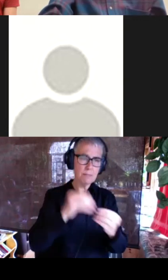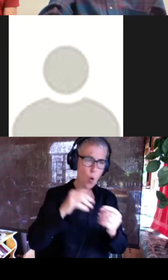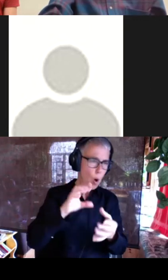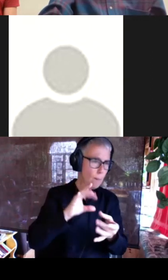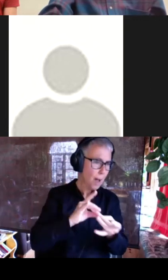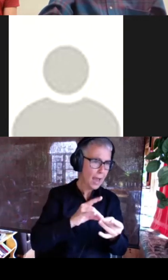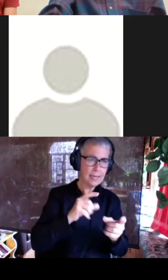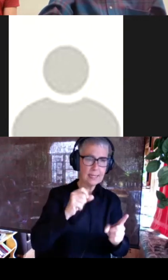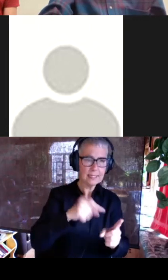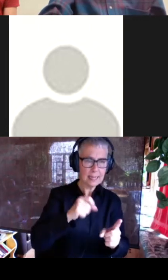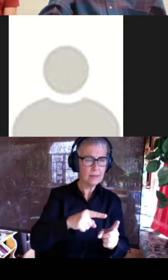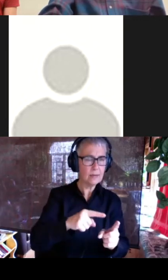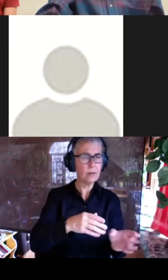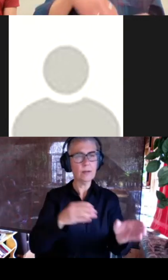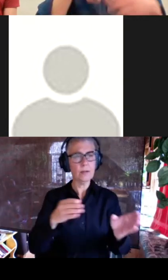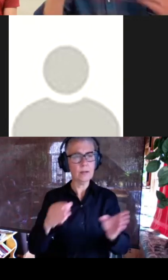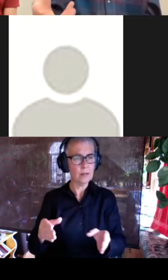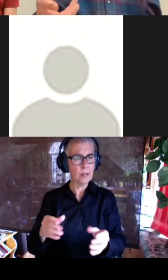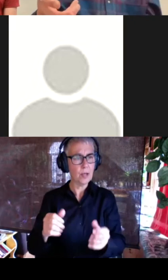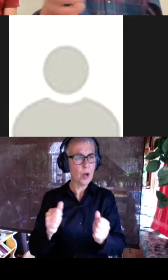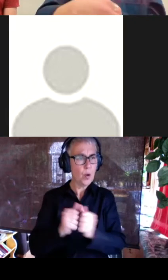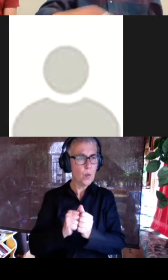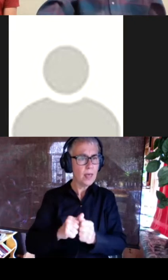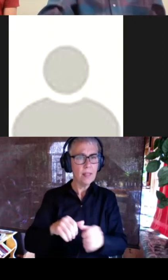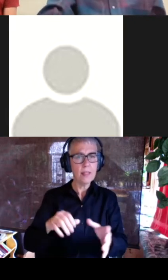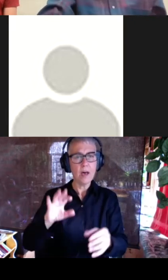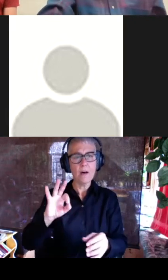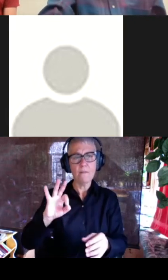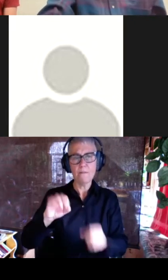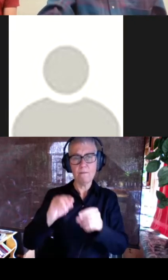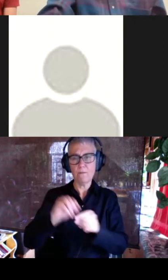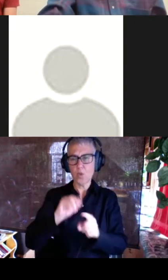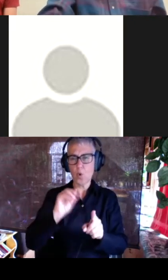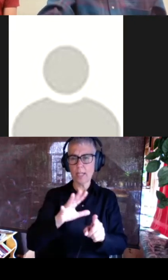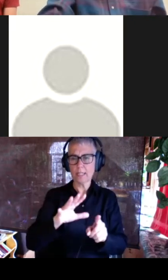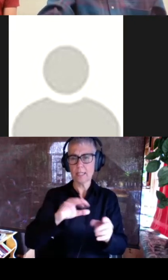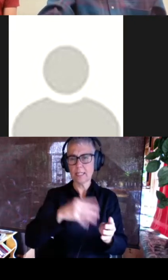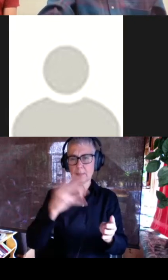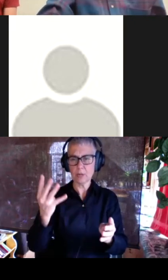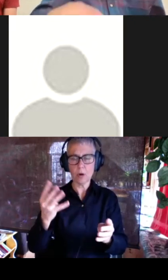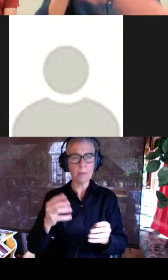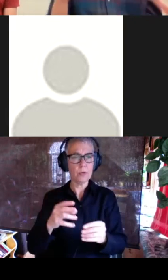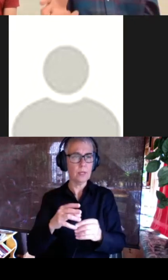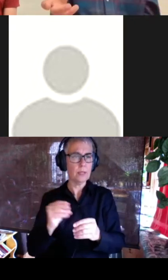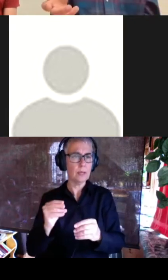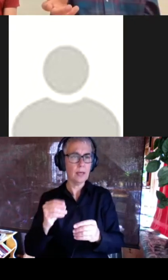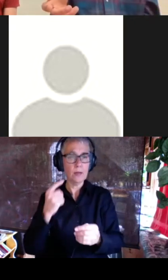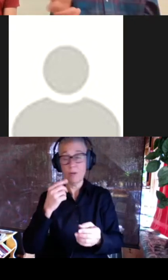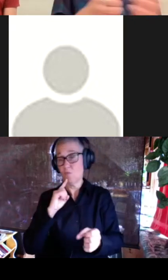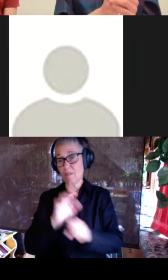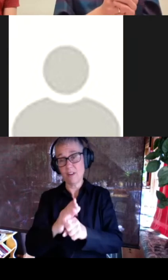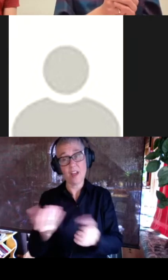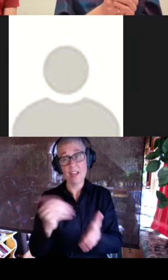by uh flow cytometry in an enriched population and then we also verified uh it competes with the native